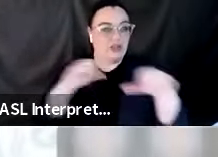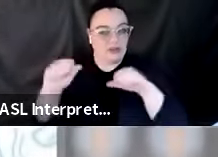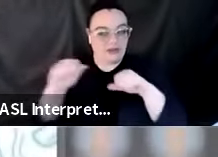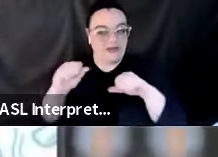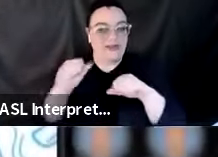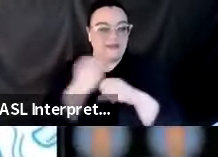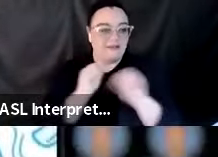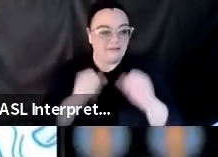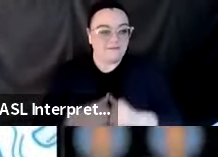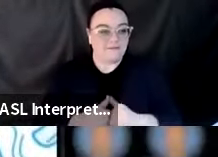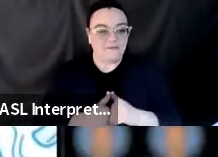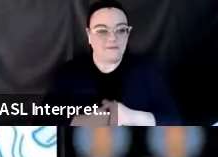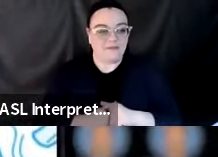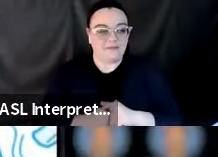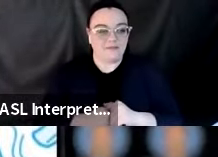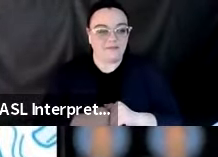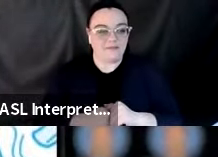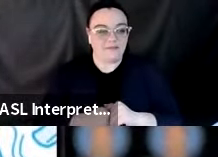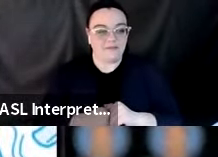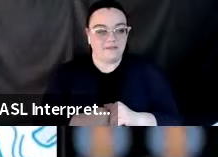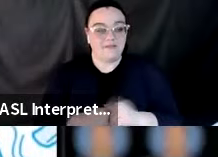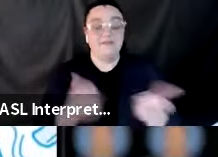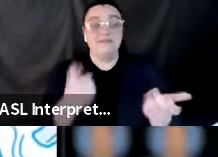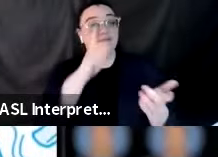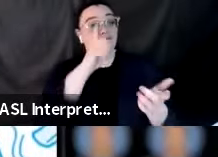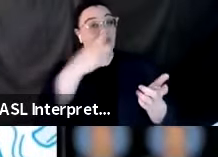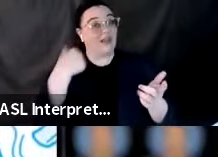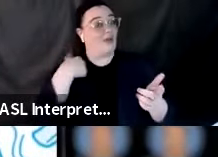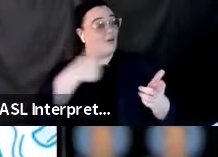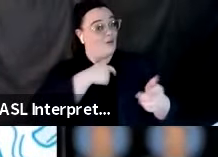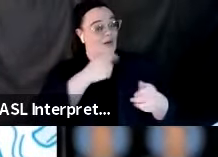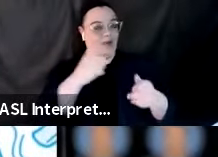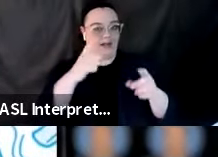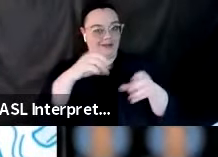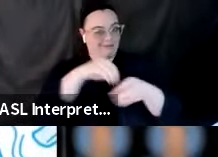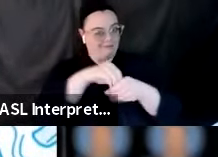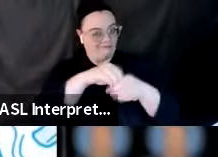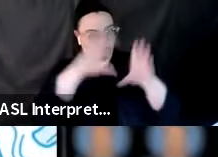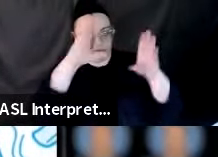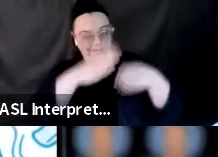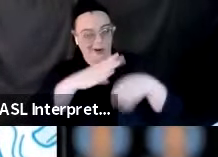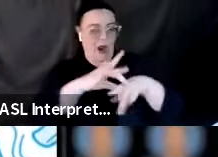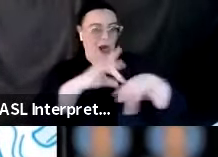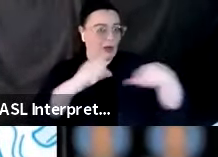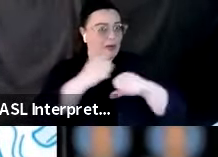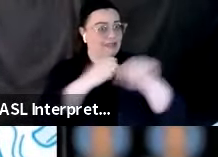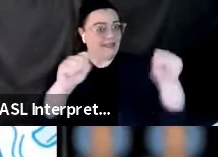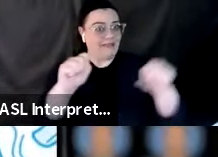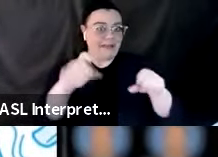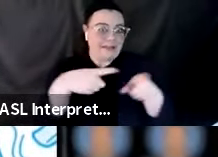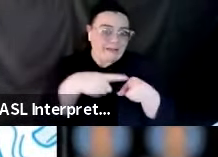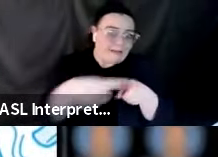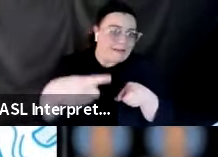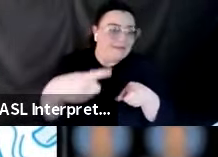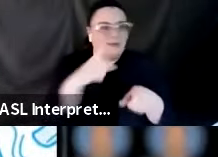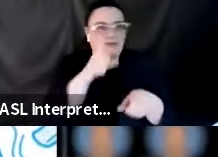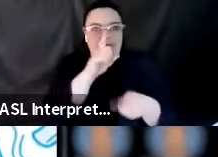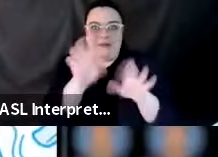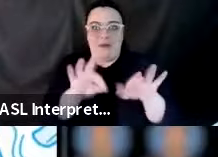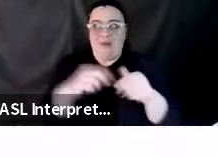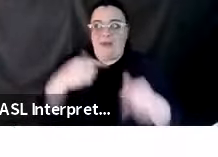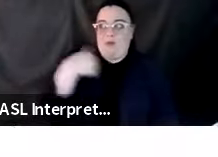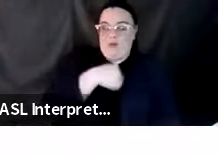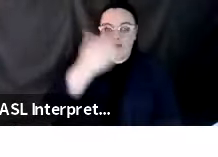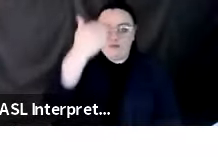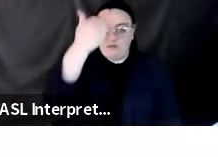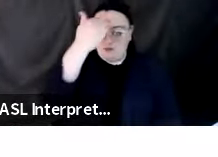hold up. Seriously, of course, we are the earthquake safety business, so it's really important that we know what to do and that our friends and